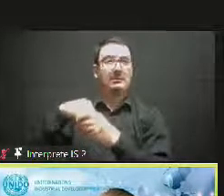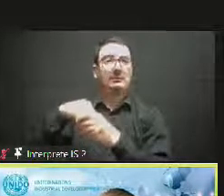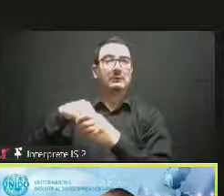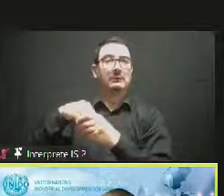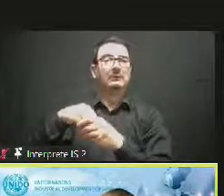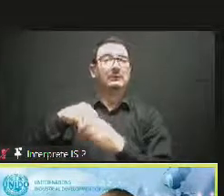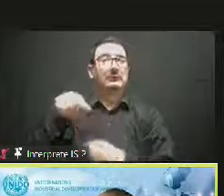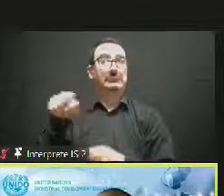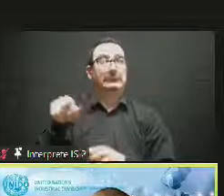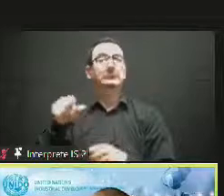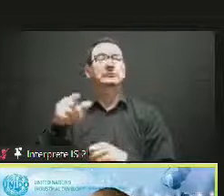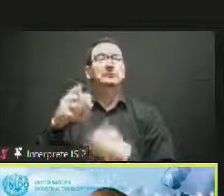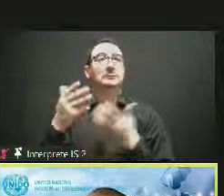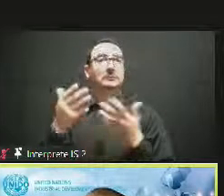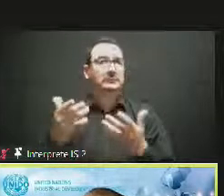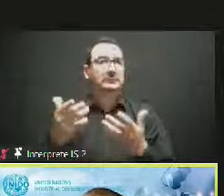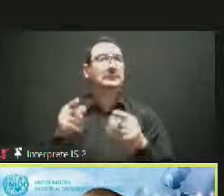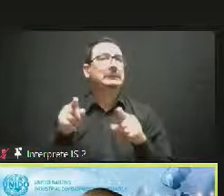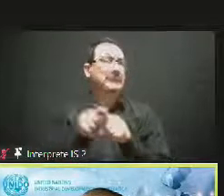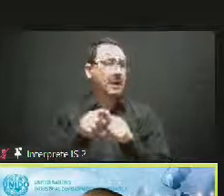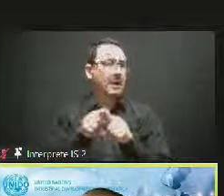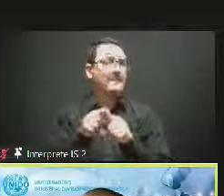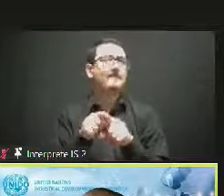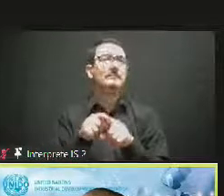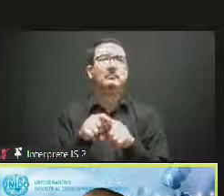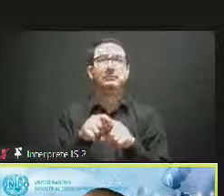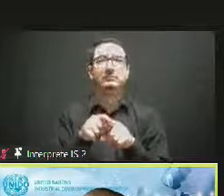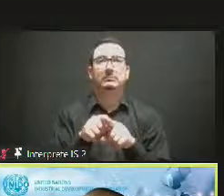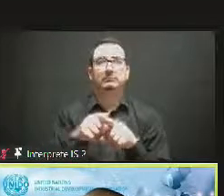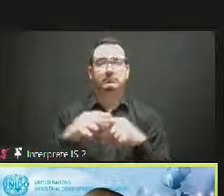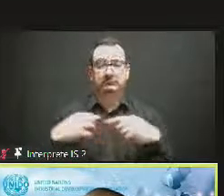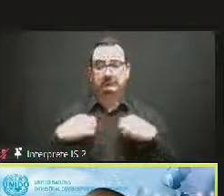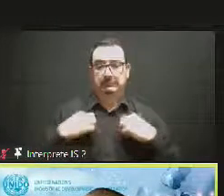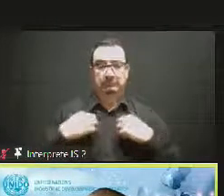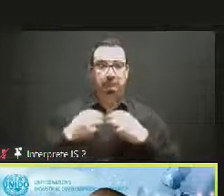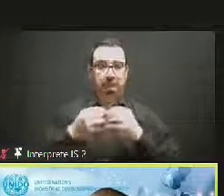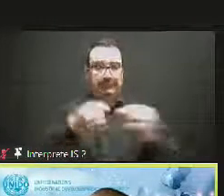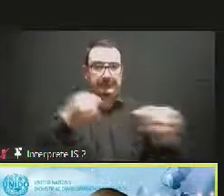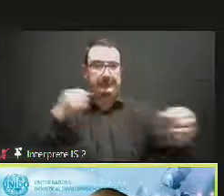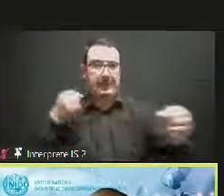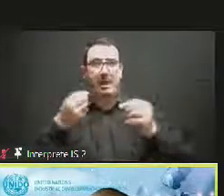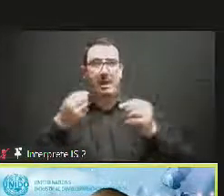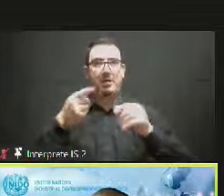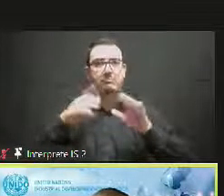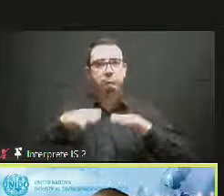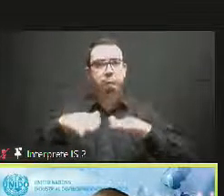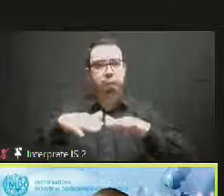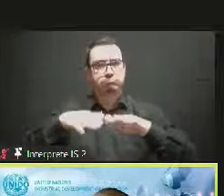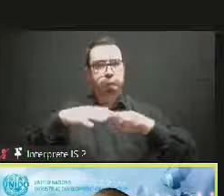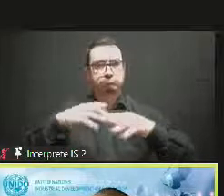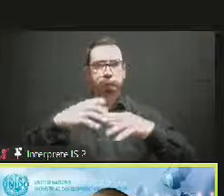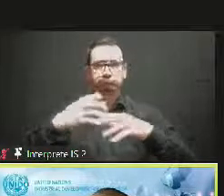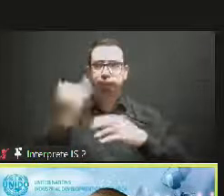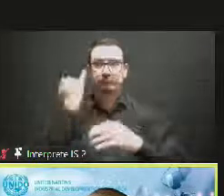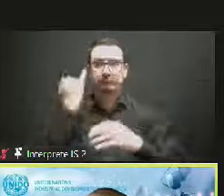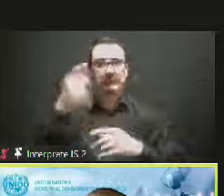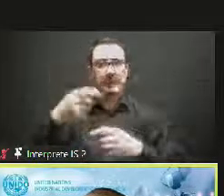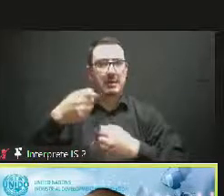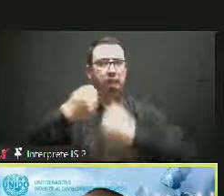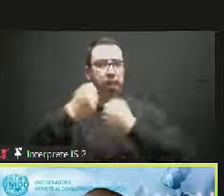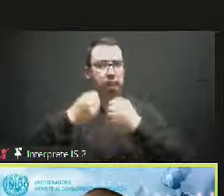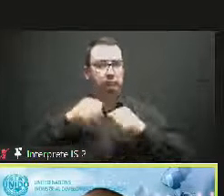within this one, for example, we wanted to strengthen the digital design for